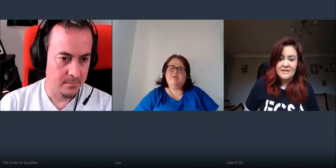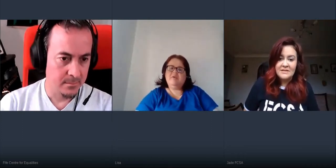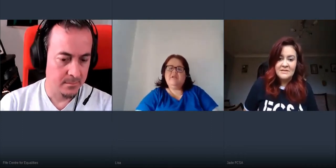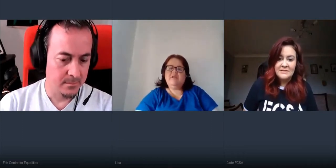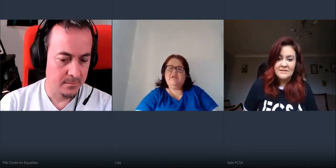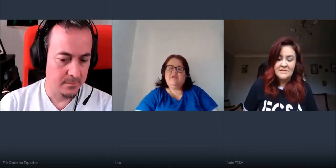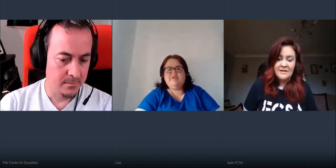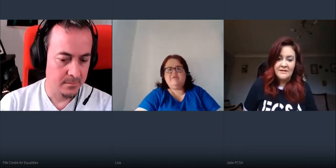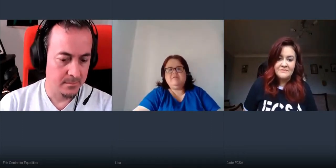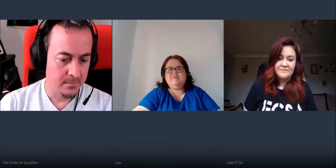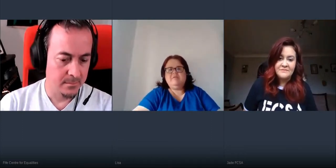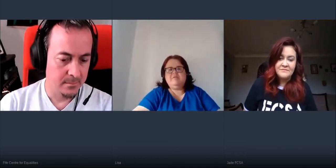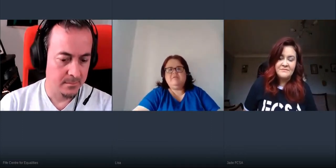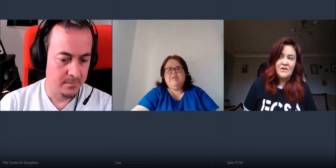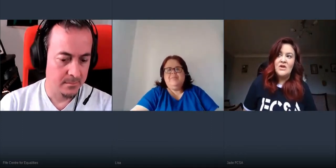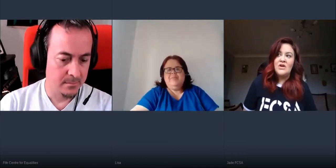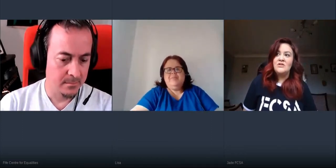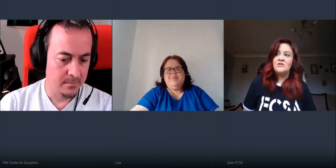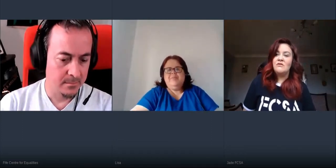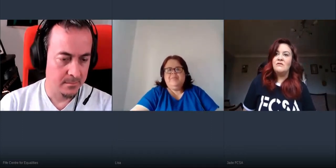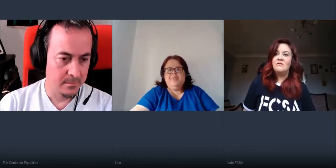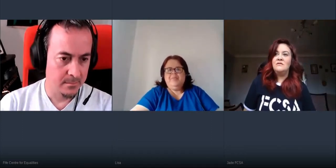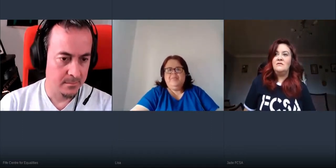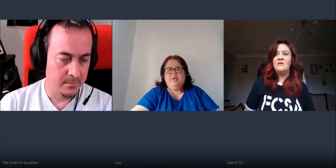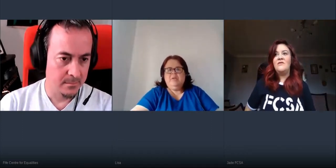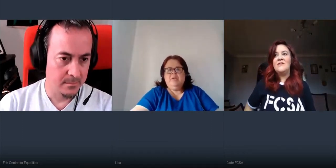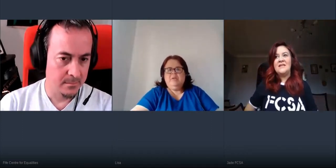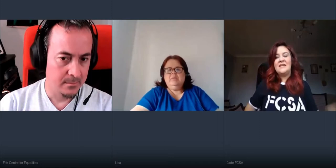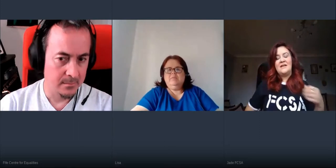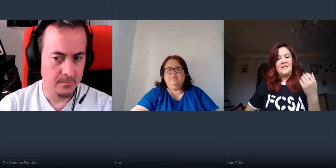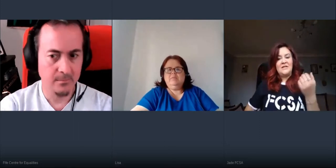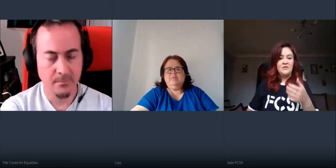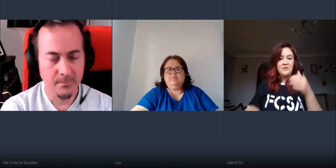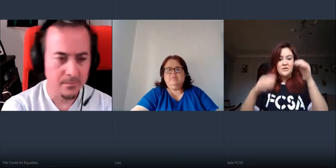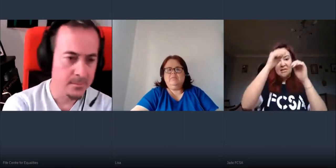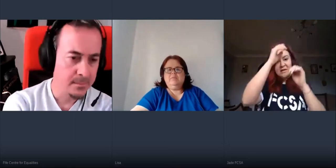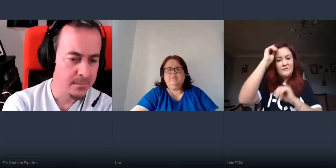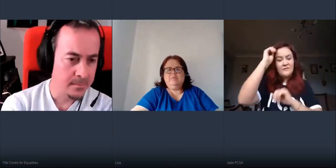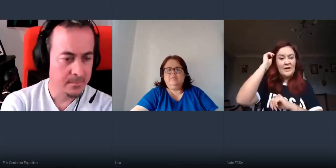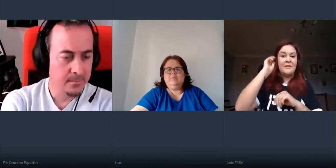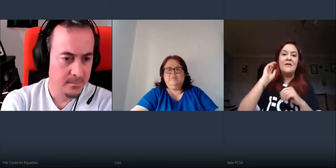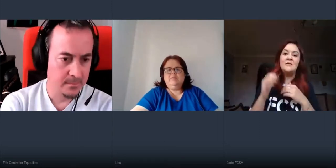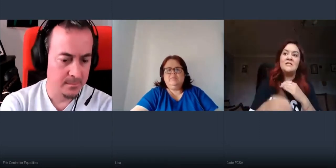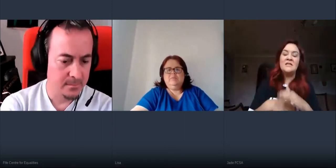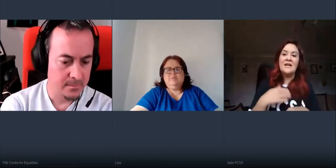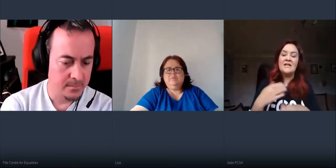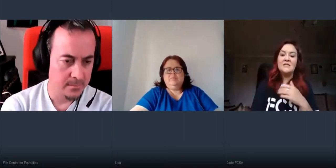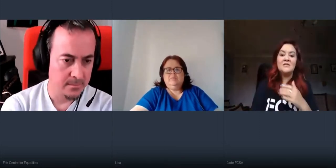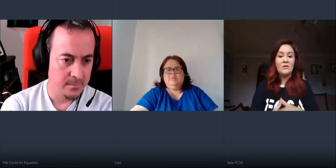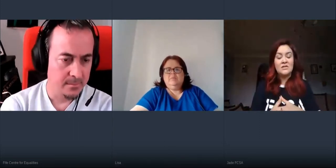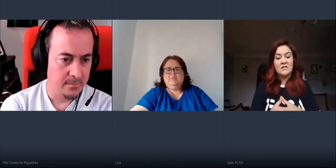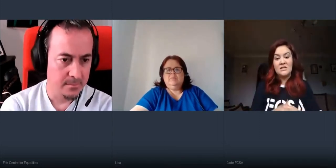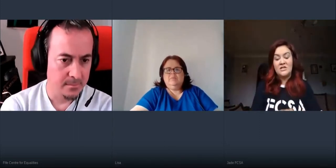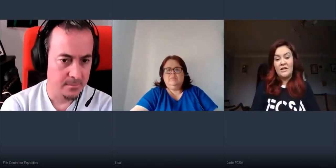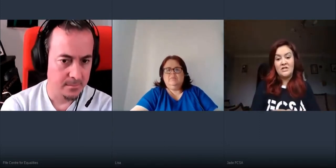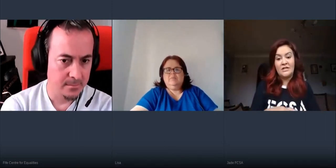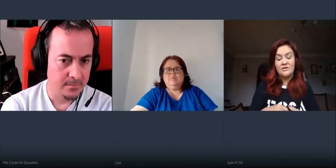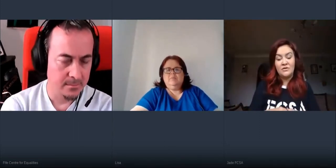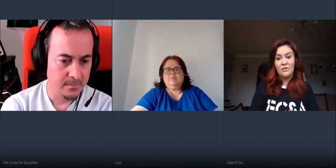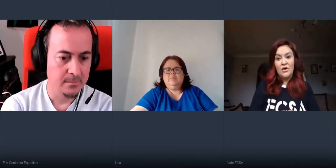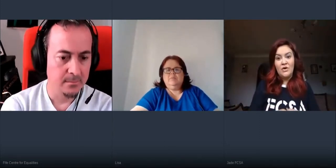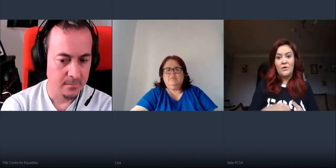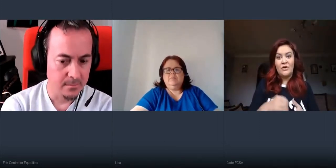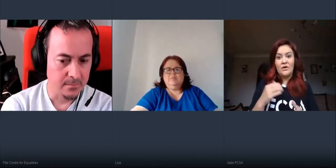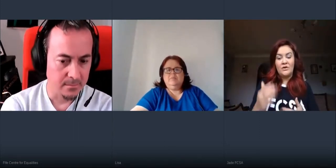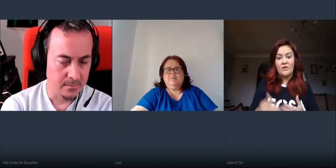yeah so obviously i mean as you know yourself and anyone does the guidance is constantly changing so